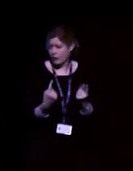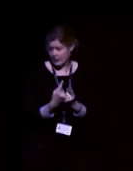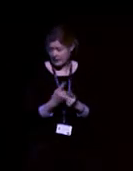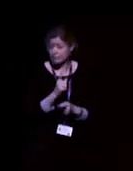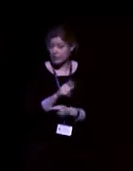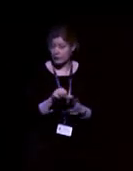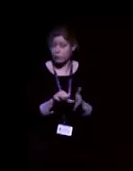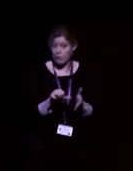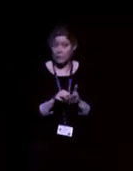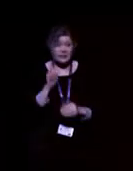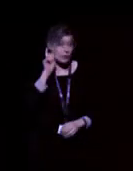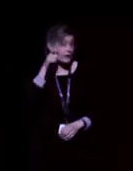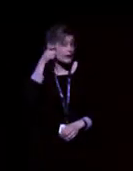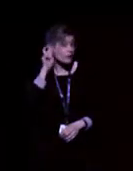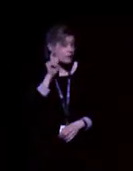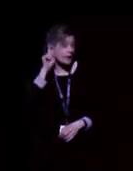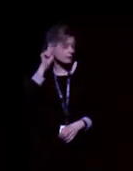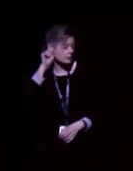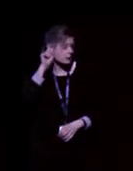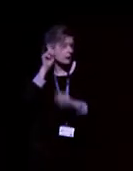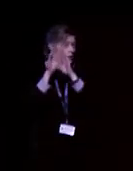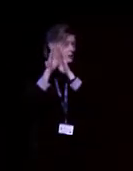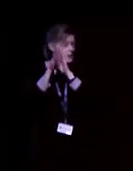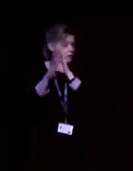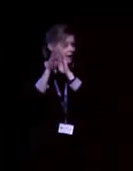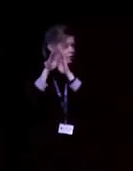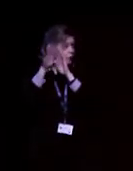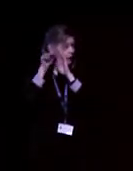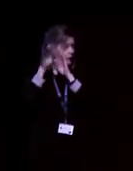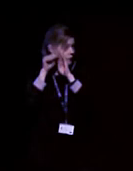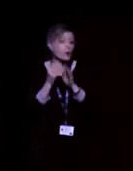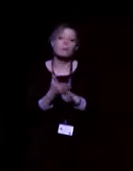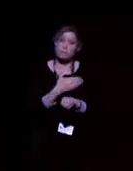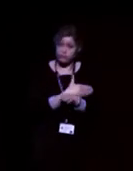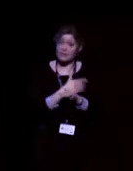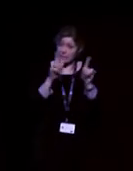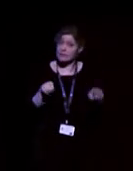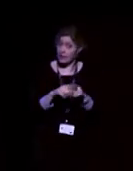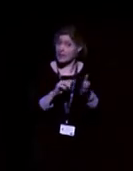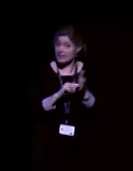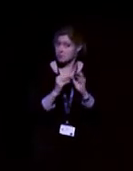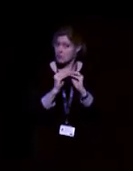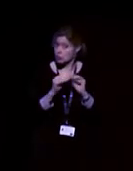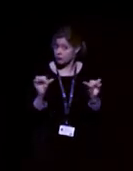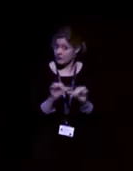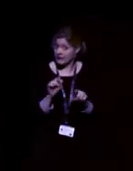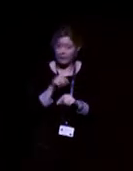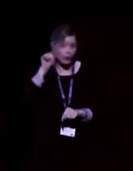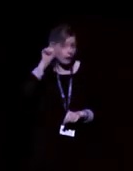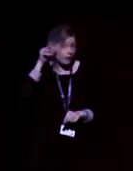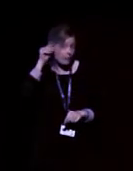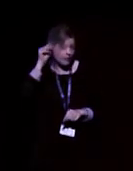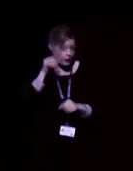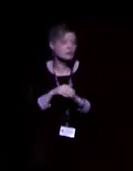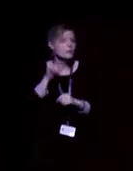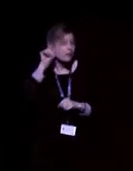microphones. And I didn't mention the directional microphones on my previous slide. Directional microphones aim to focus on the